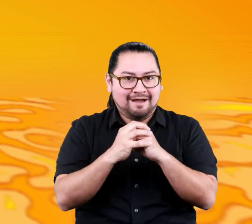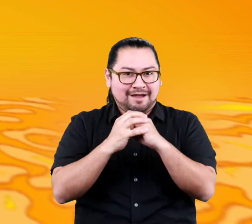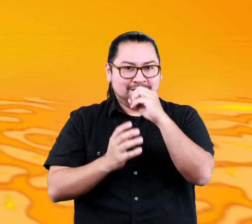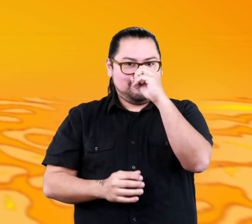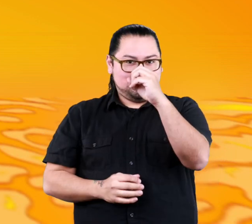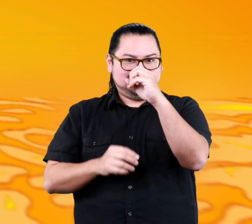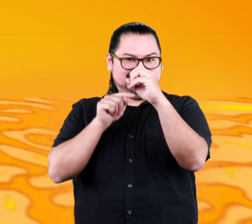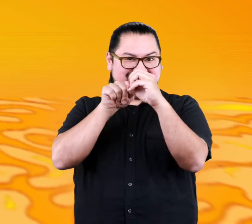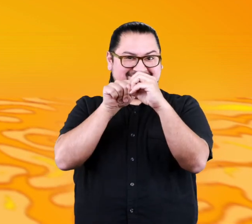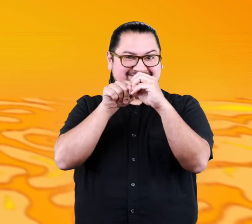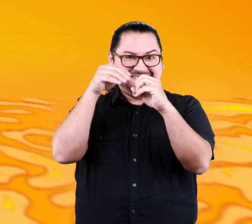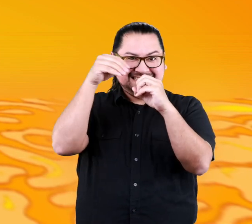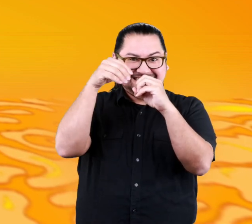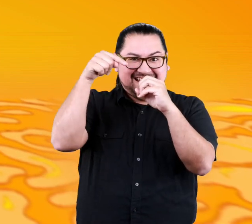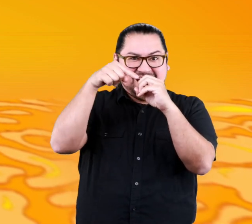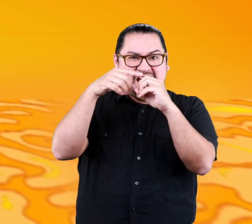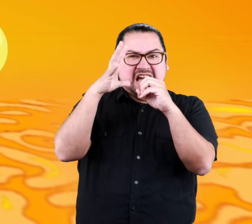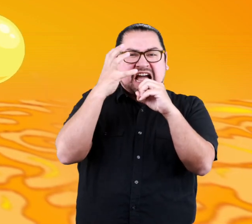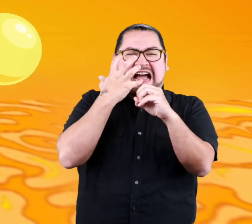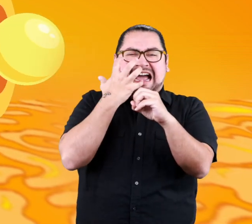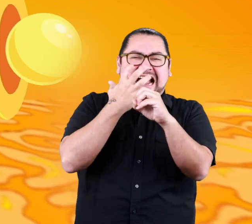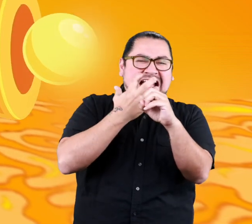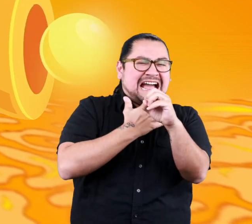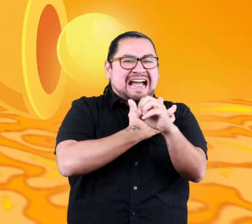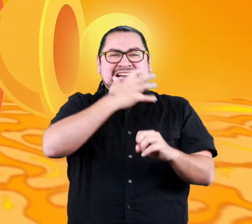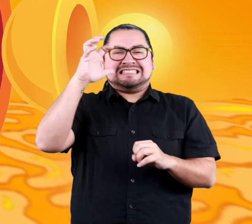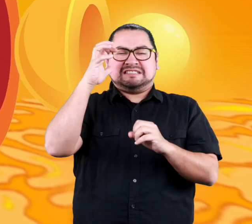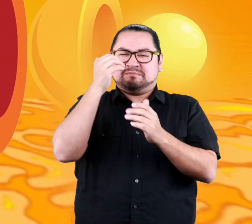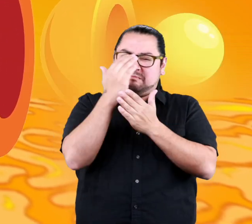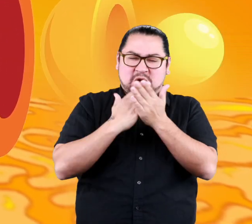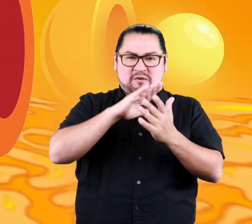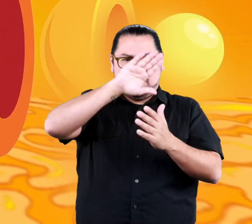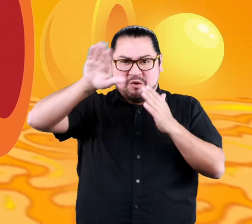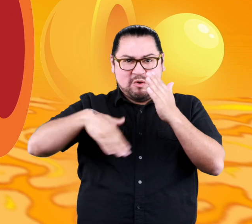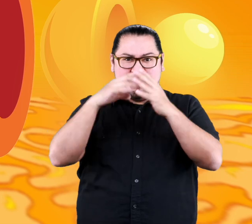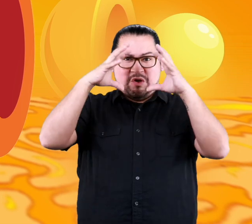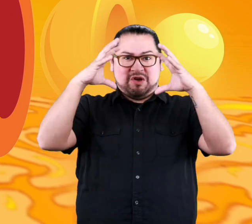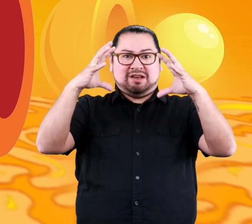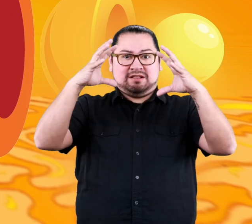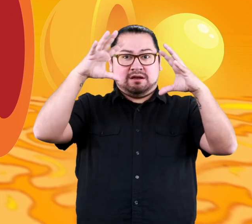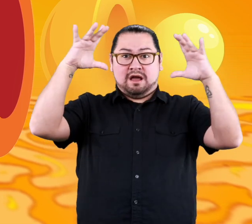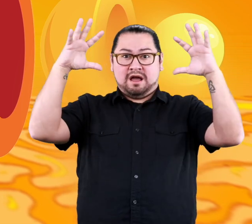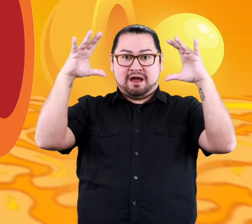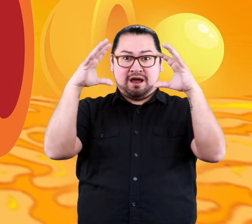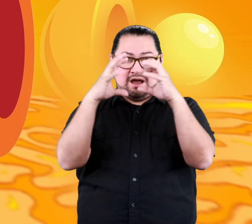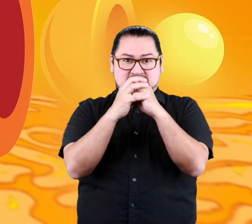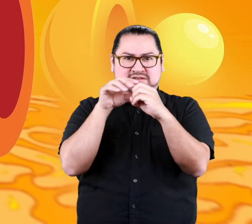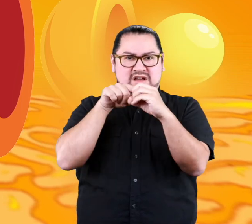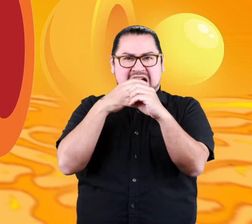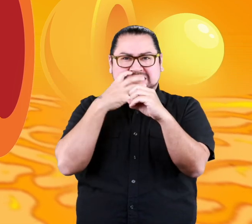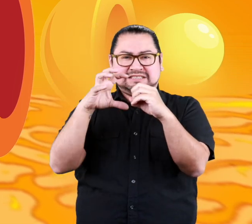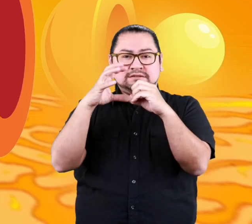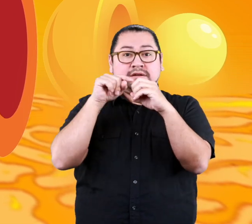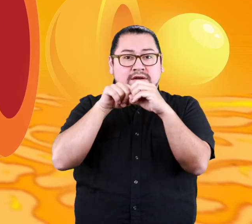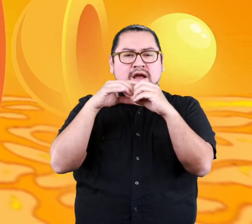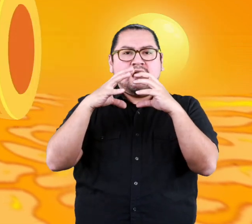Last up is the inner core, which is just as hot as the hottest parts of the outer core, but